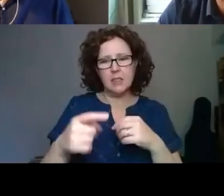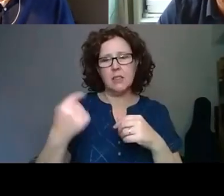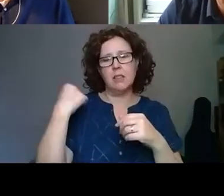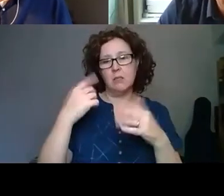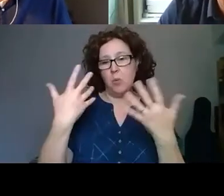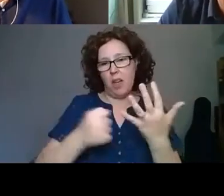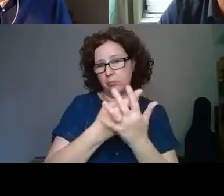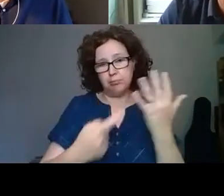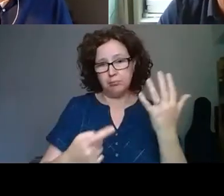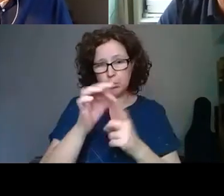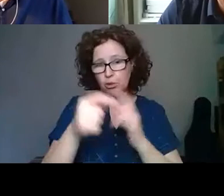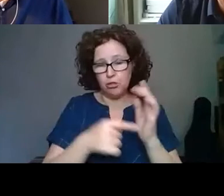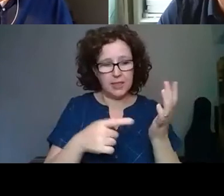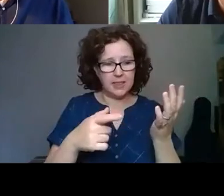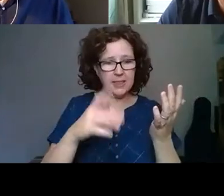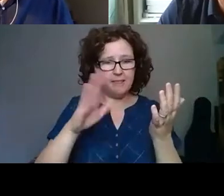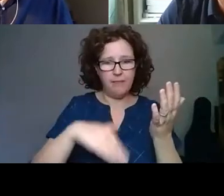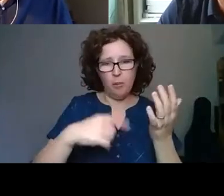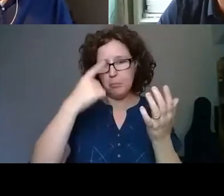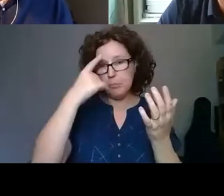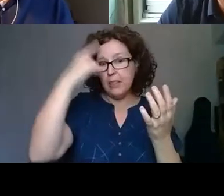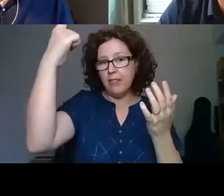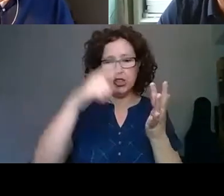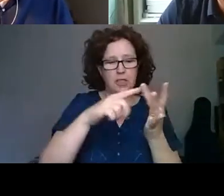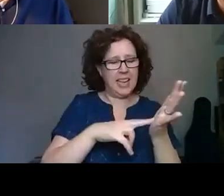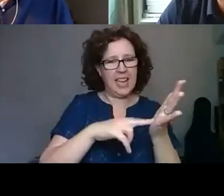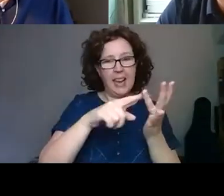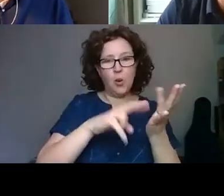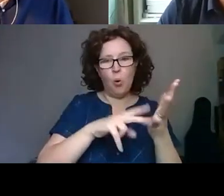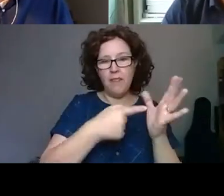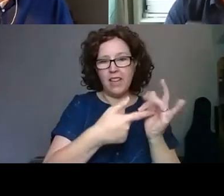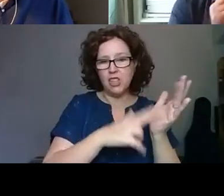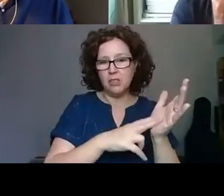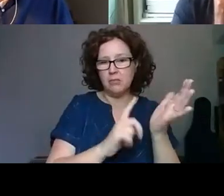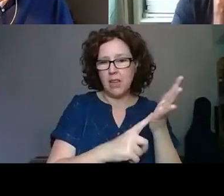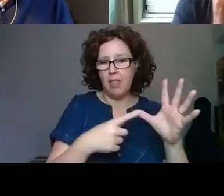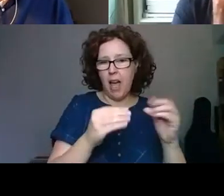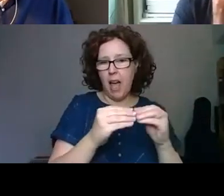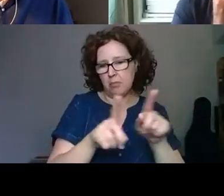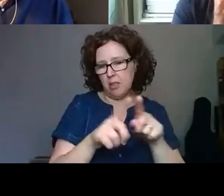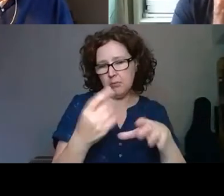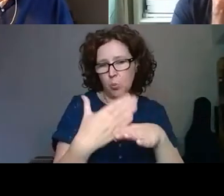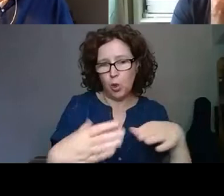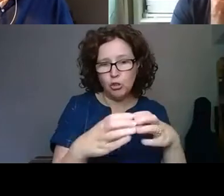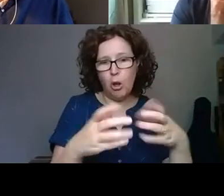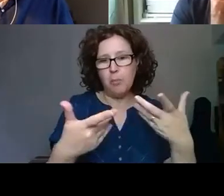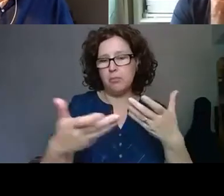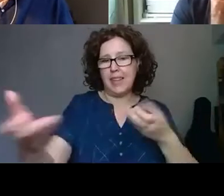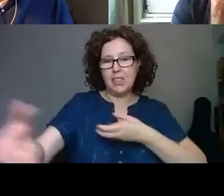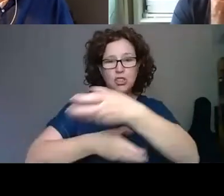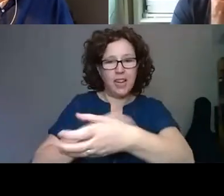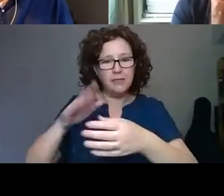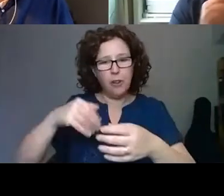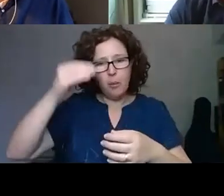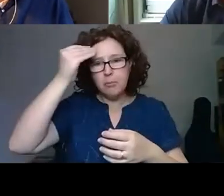range of projects from innovation labs. And by this, I mean workshops and by this, between academia,